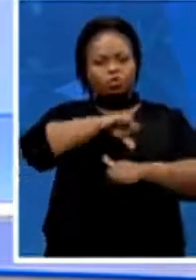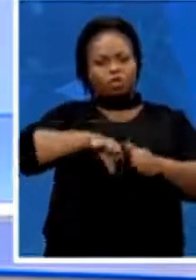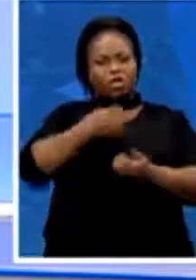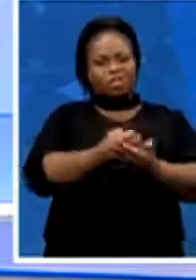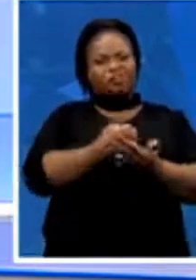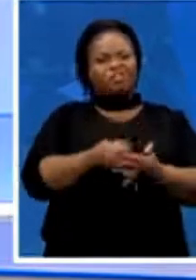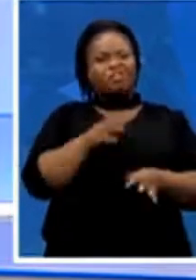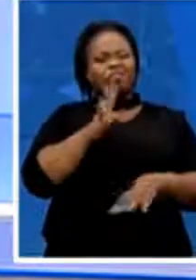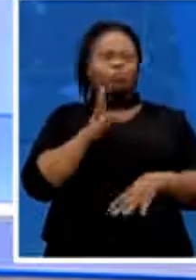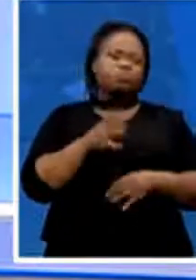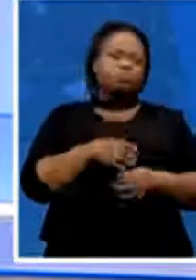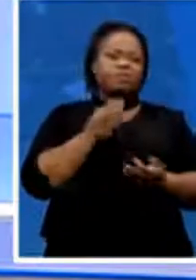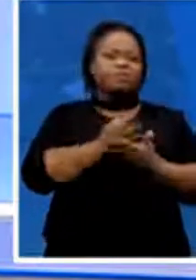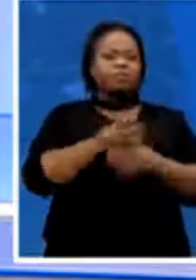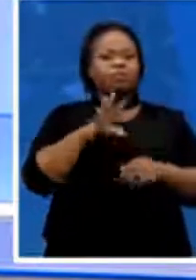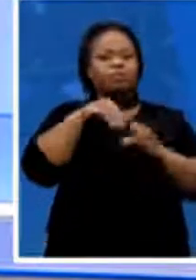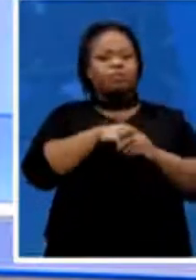were testifying as we've just seen. Let's take look at this news now.